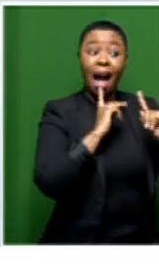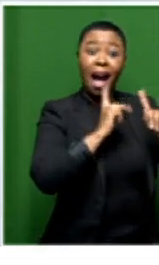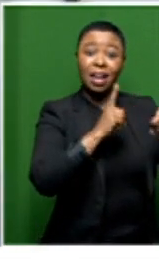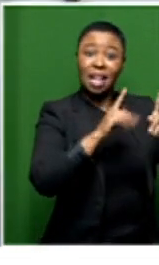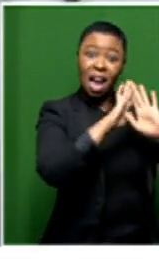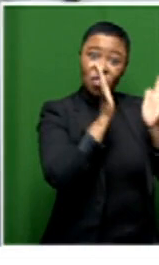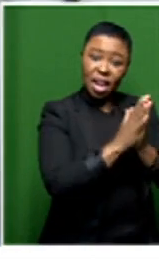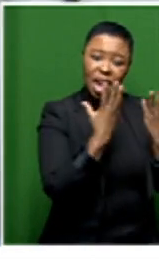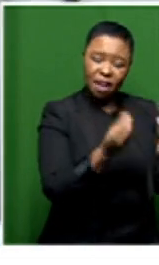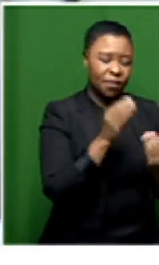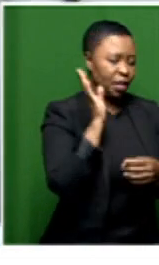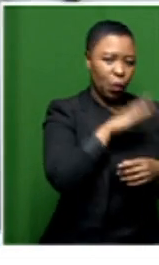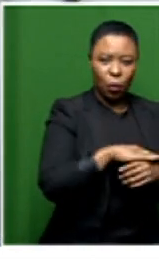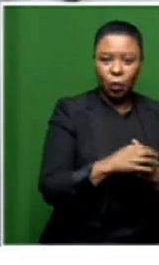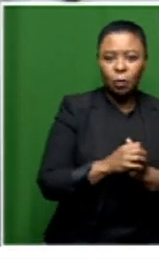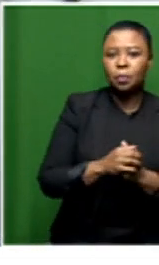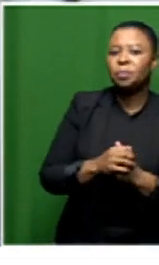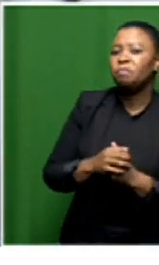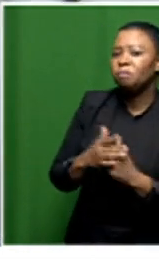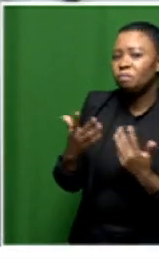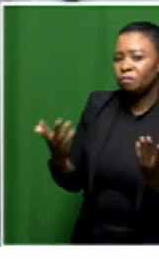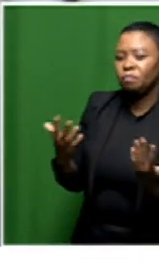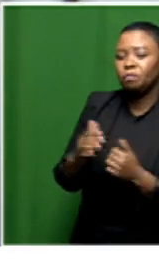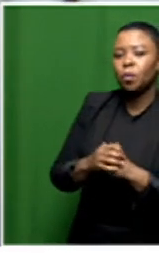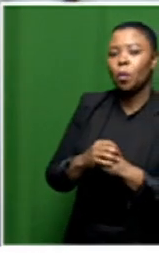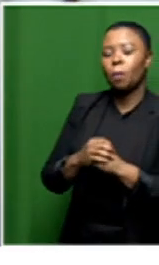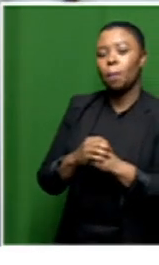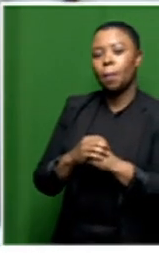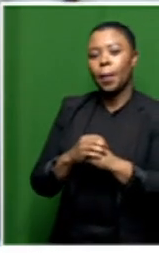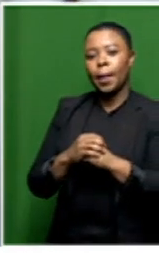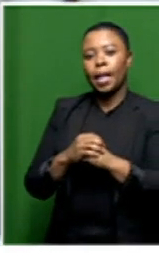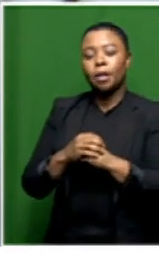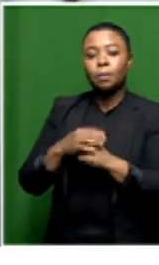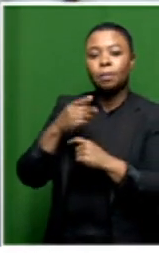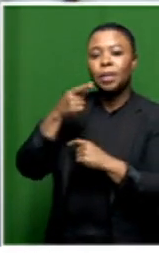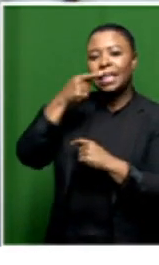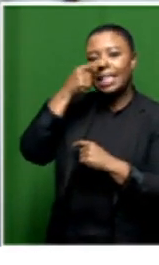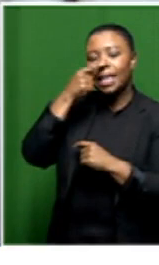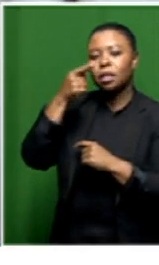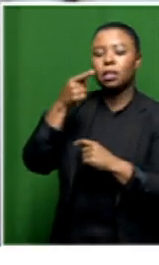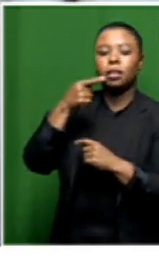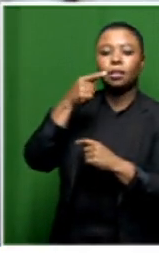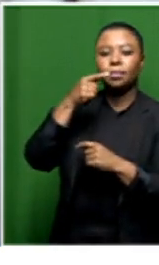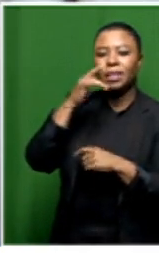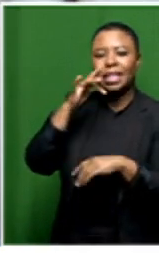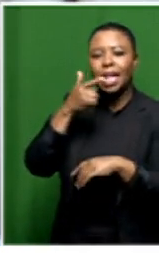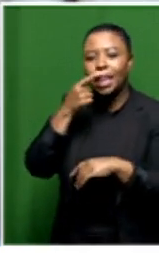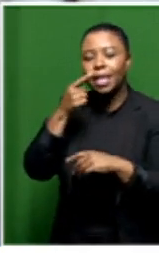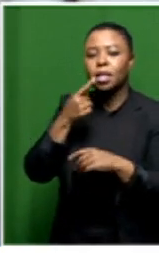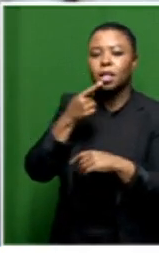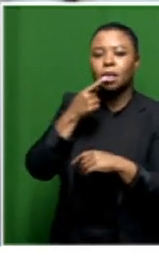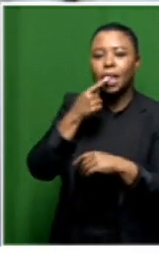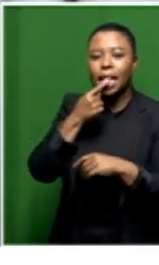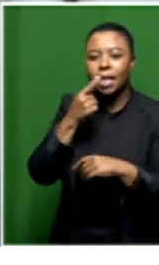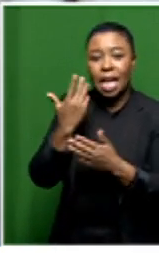and i'm just wondering is it possible that your senses in terms of taste and smell could be altered